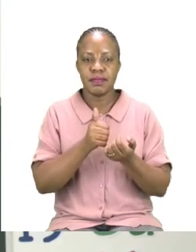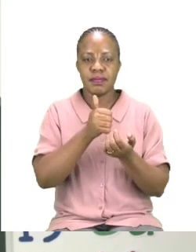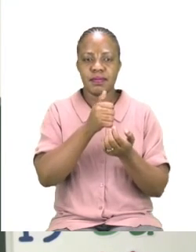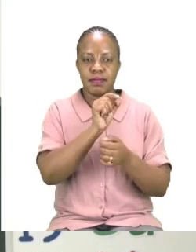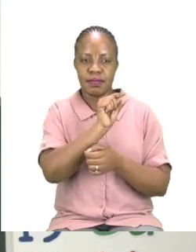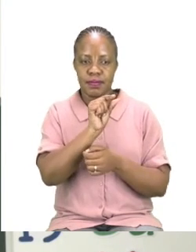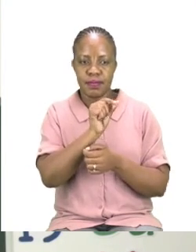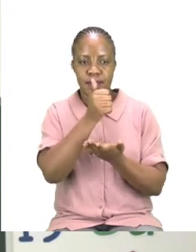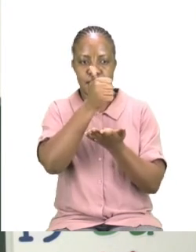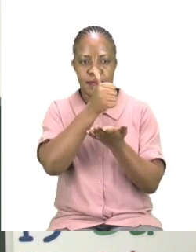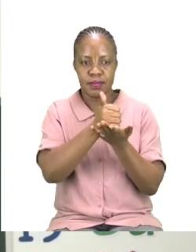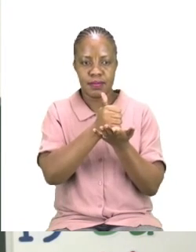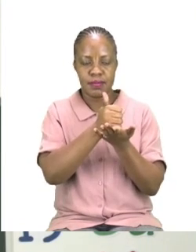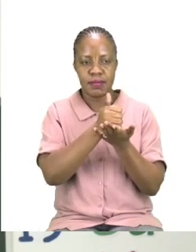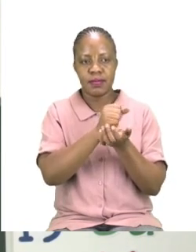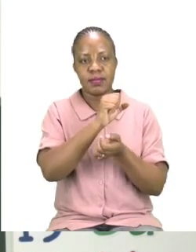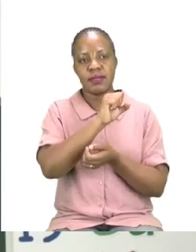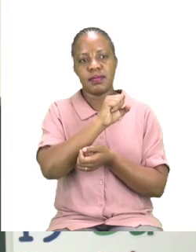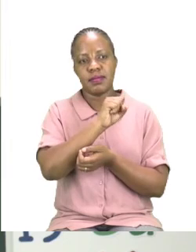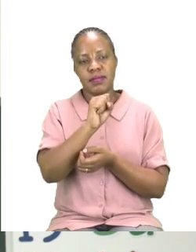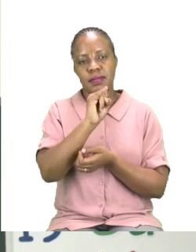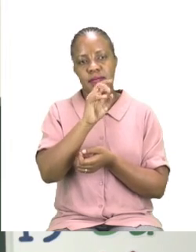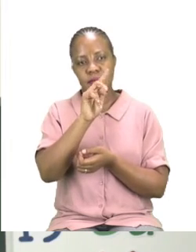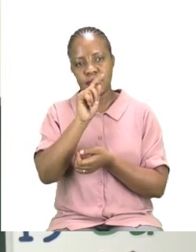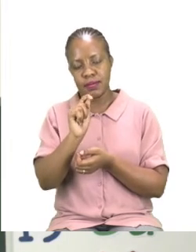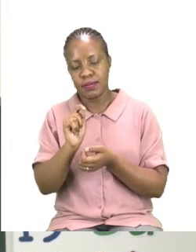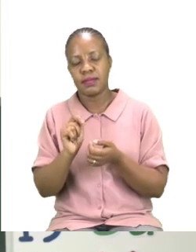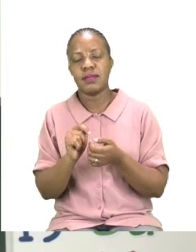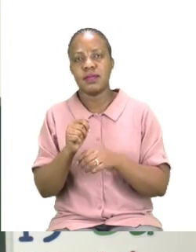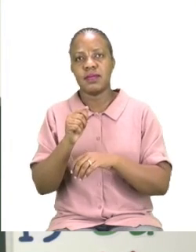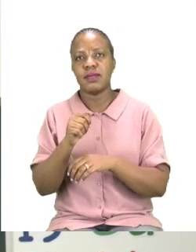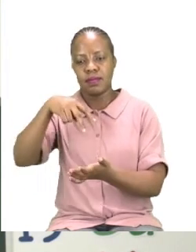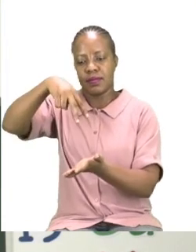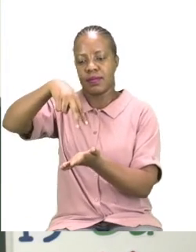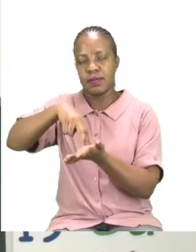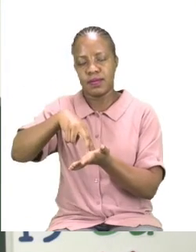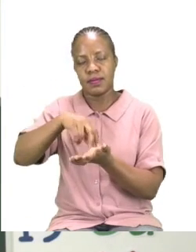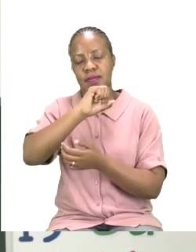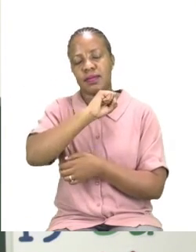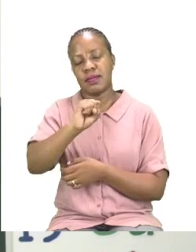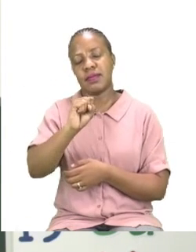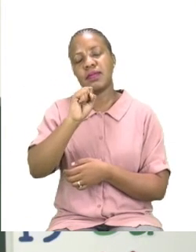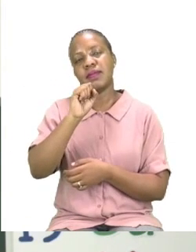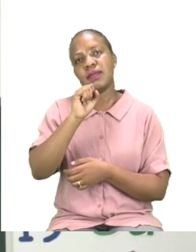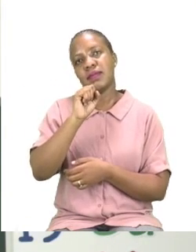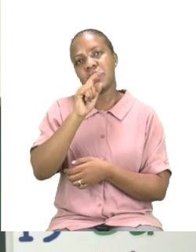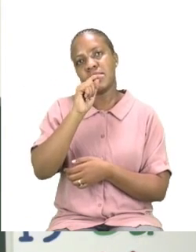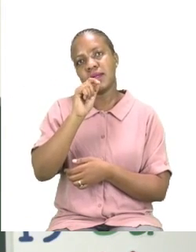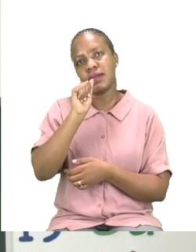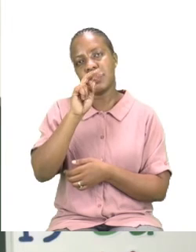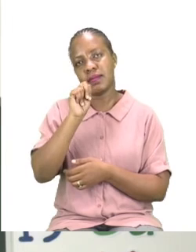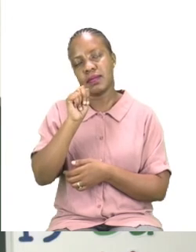colored those. And then the word we was in brown. So, I colored that part of the butterfly.